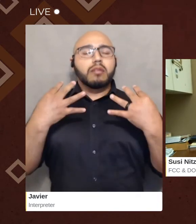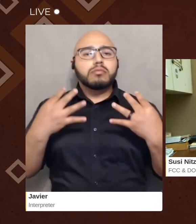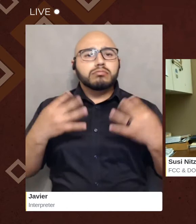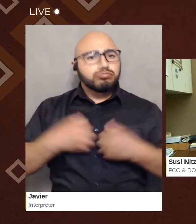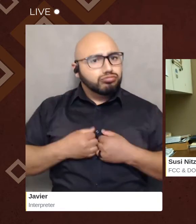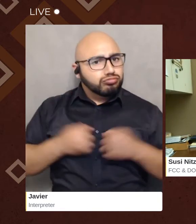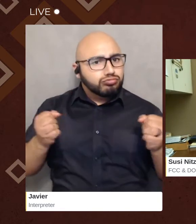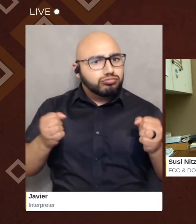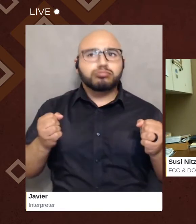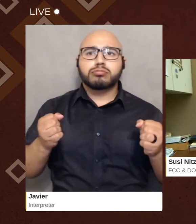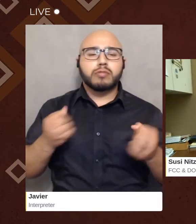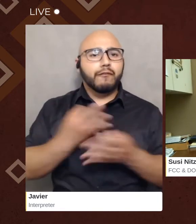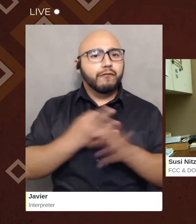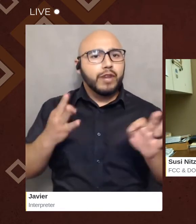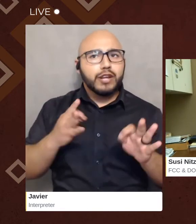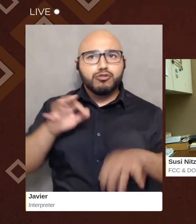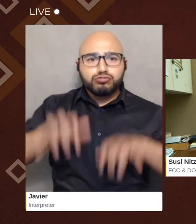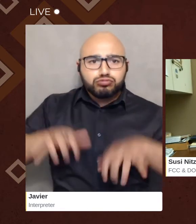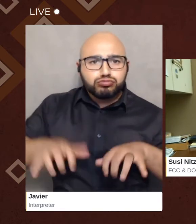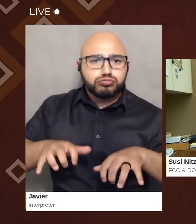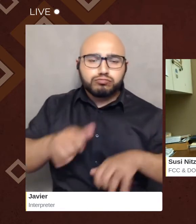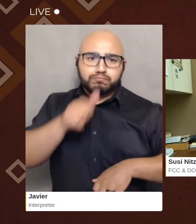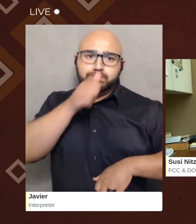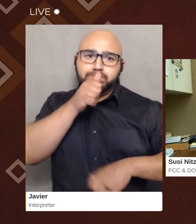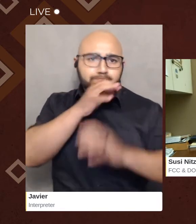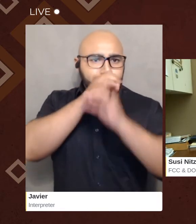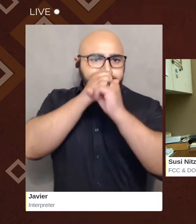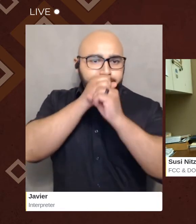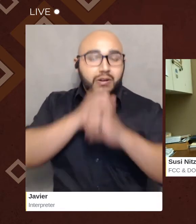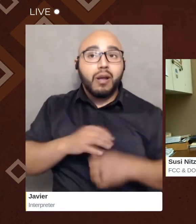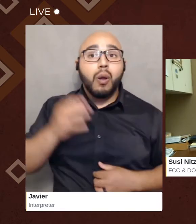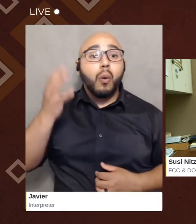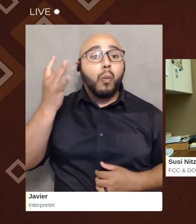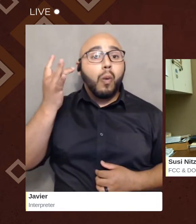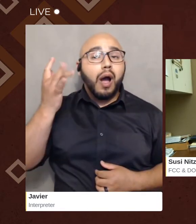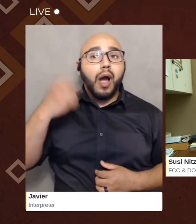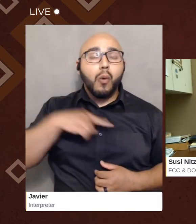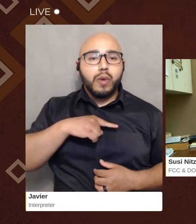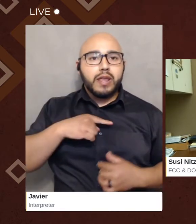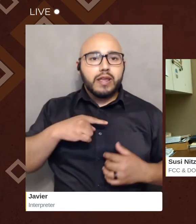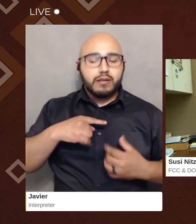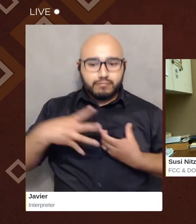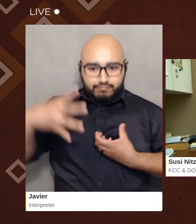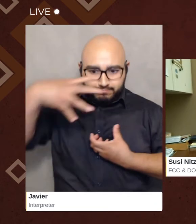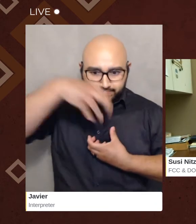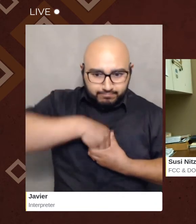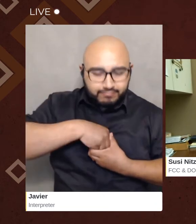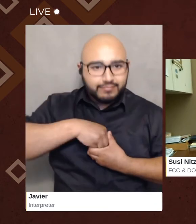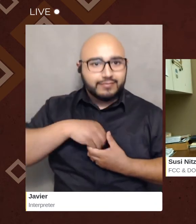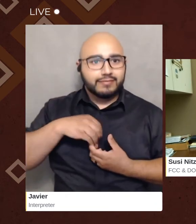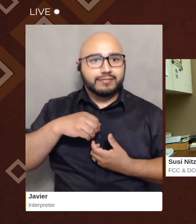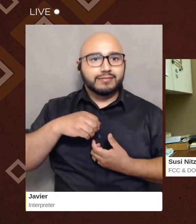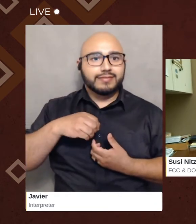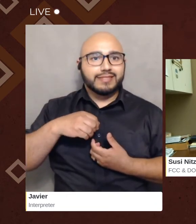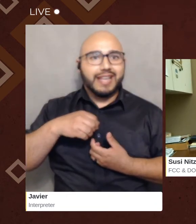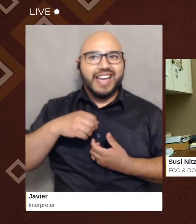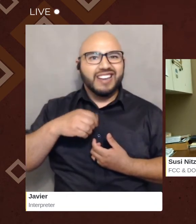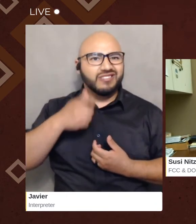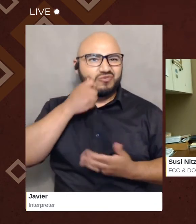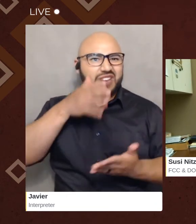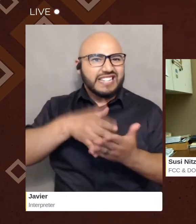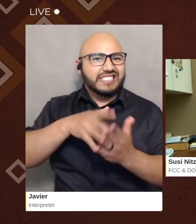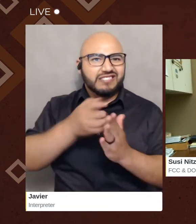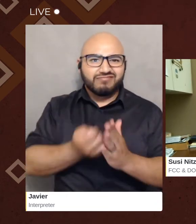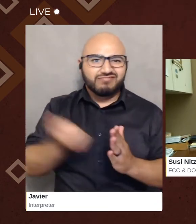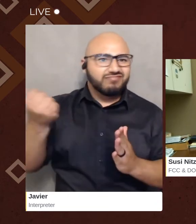to ask your questions, because in order for us to really embrace anti-racism and move on in our equity work, we have to